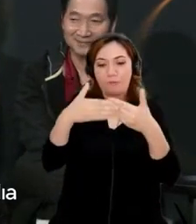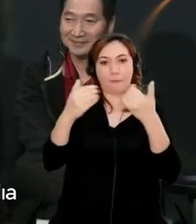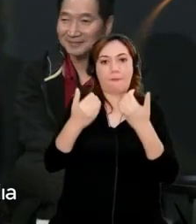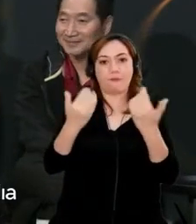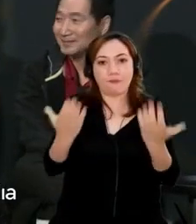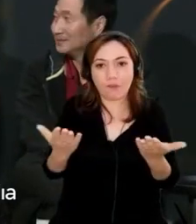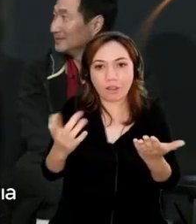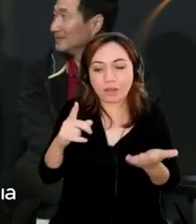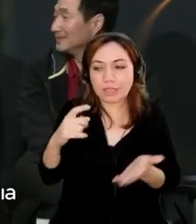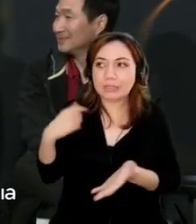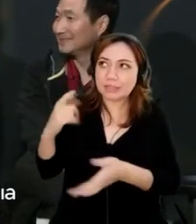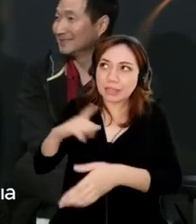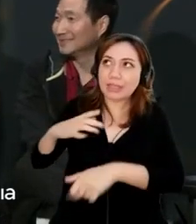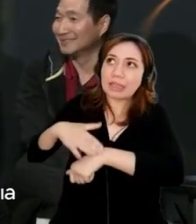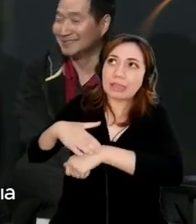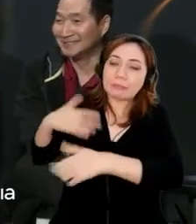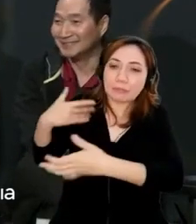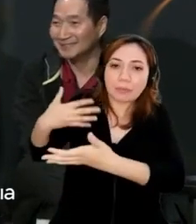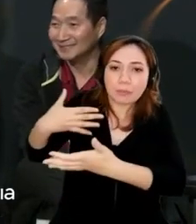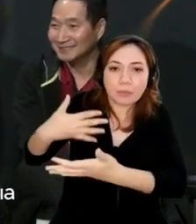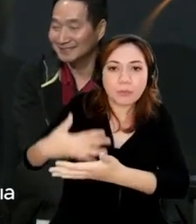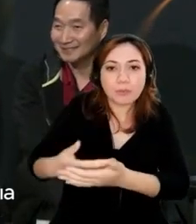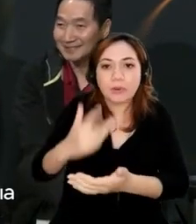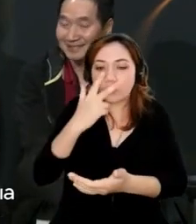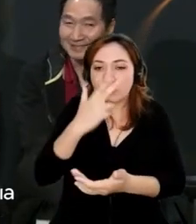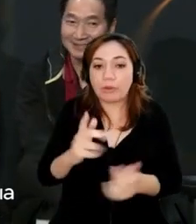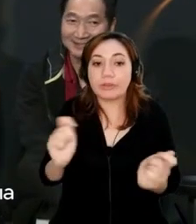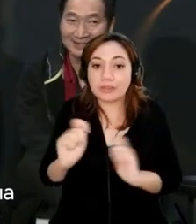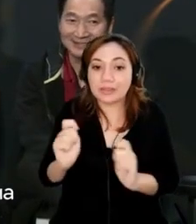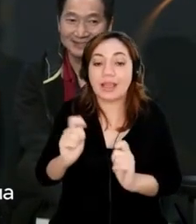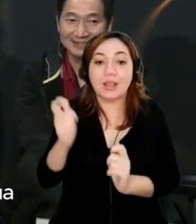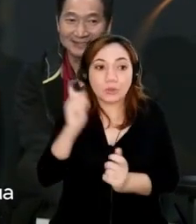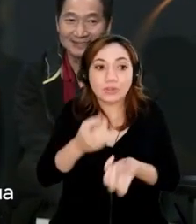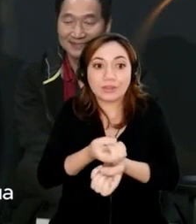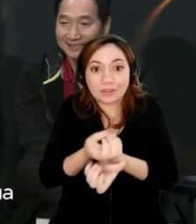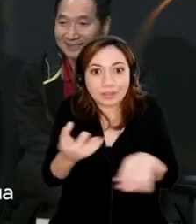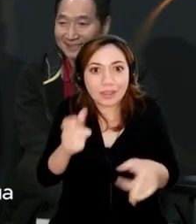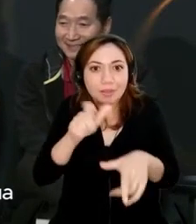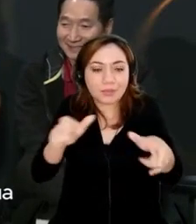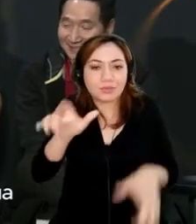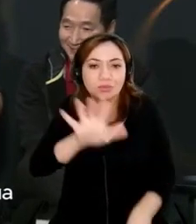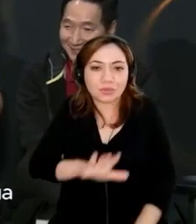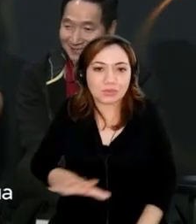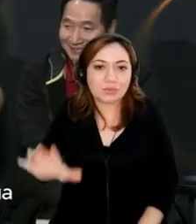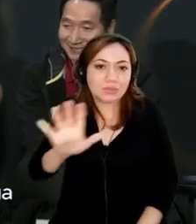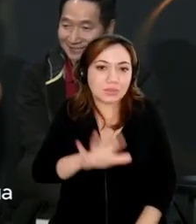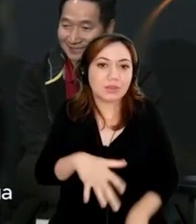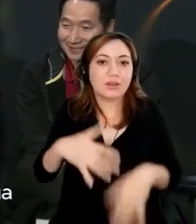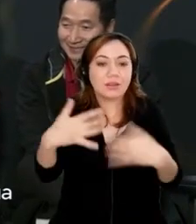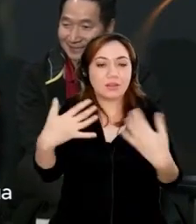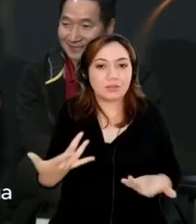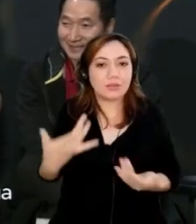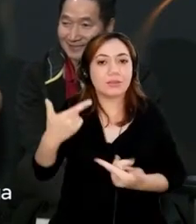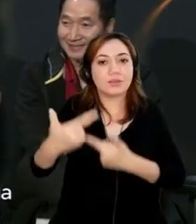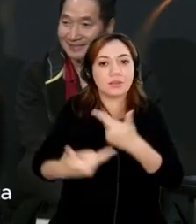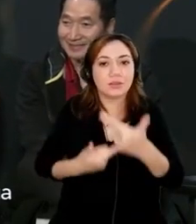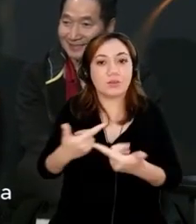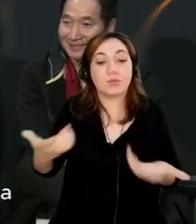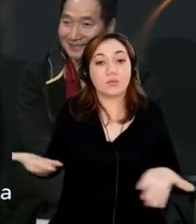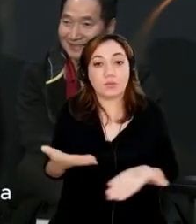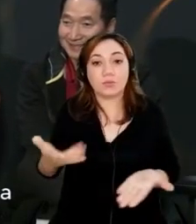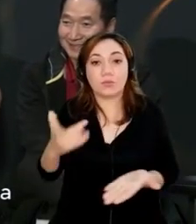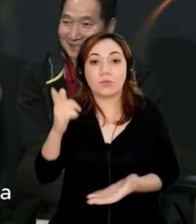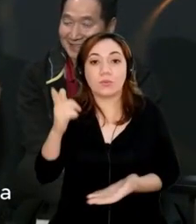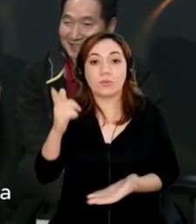in a way that's consumable for the general public. So it's working into how it is. I'm to use, I'm a recovering agency person, so